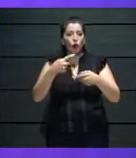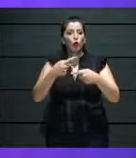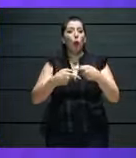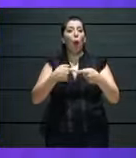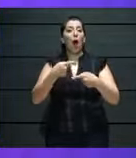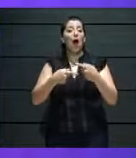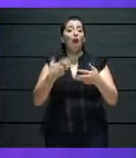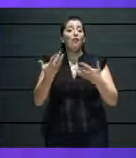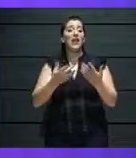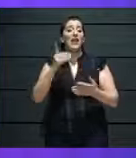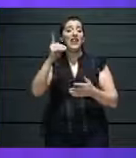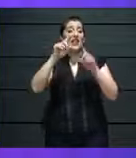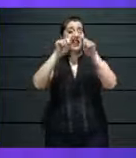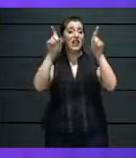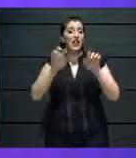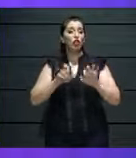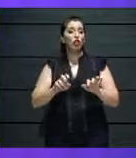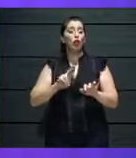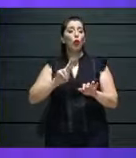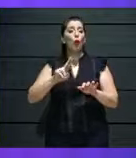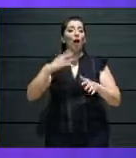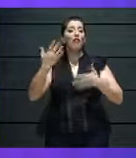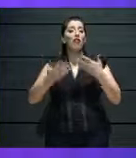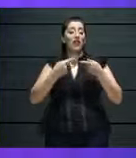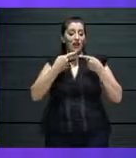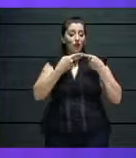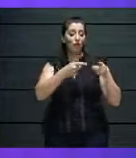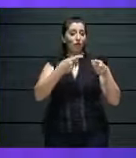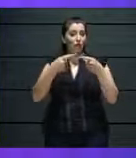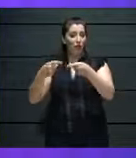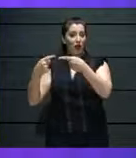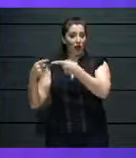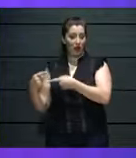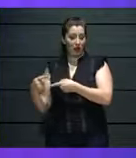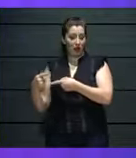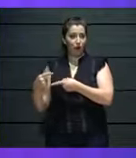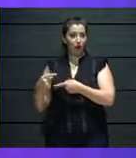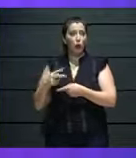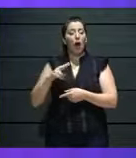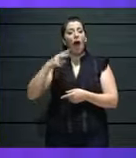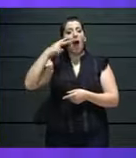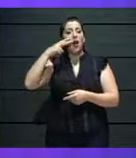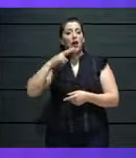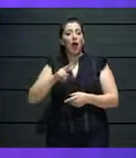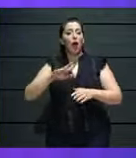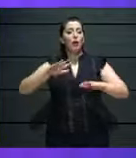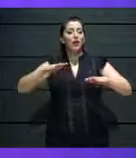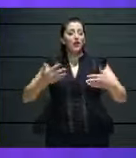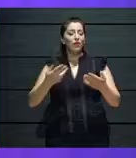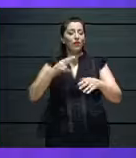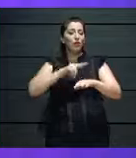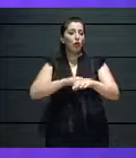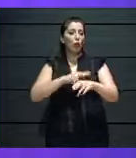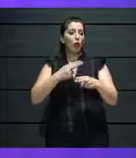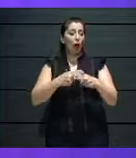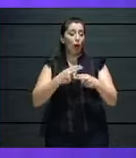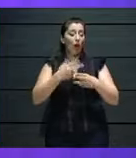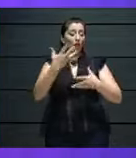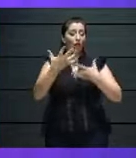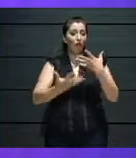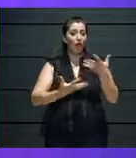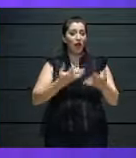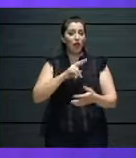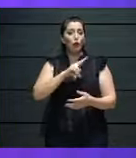We will be discussing audiences and focusing on alternative ways of creating content and engaging with